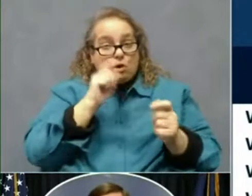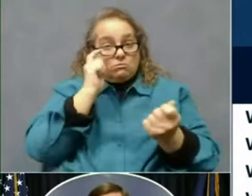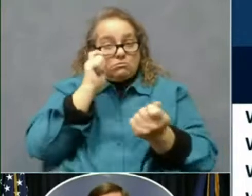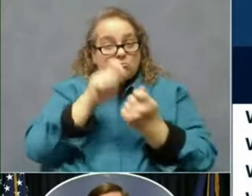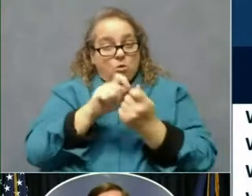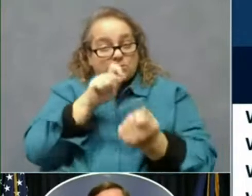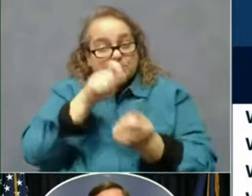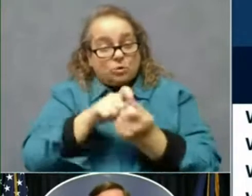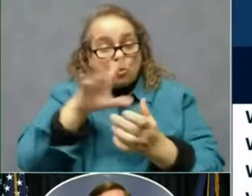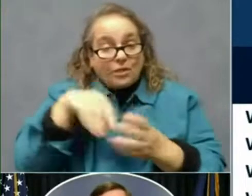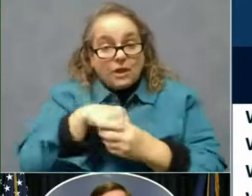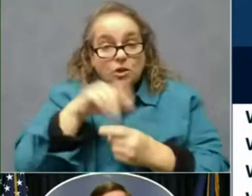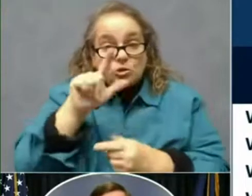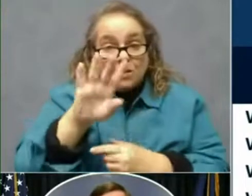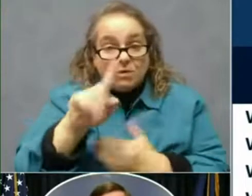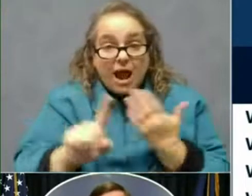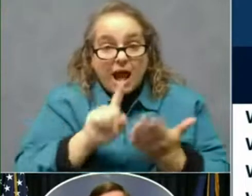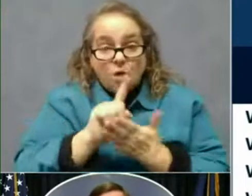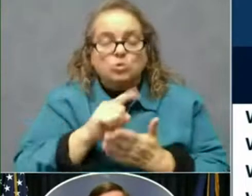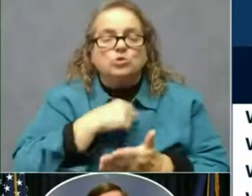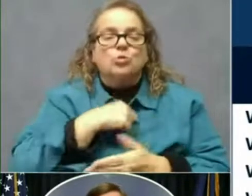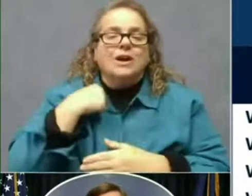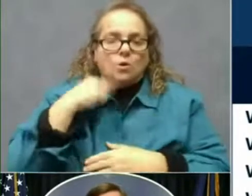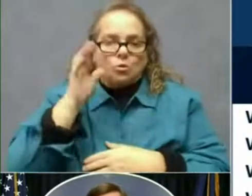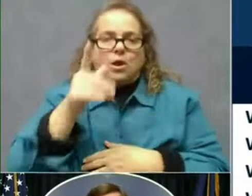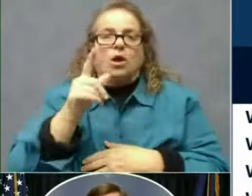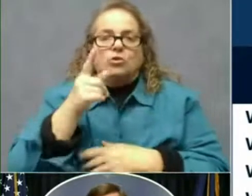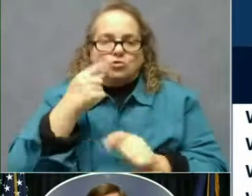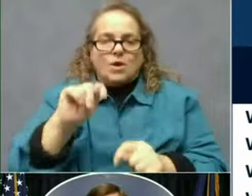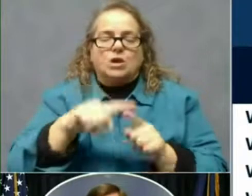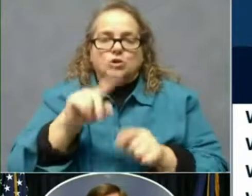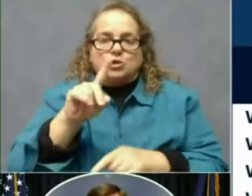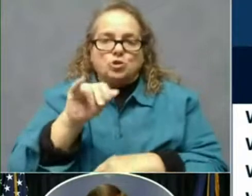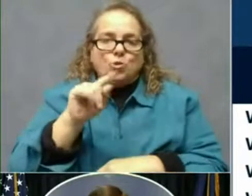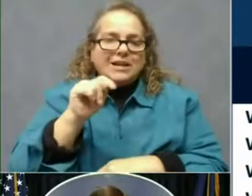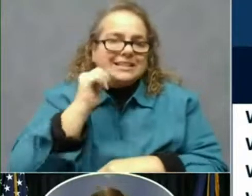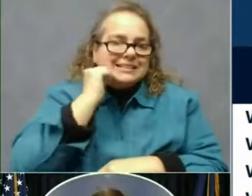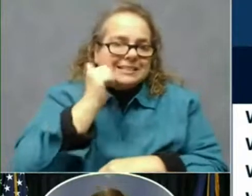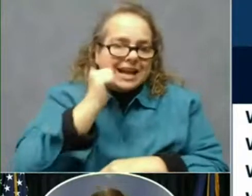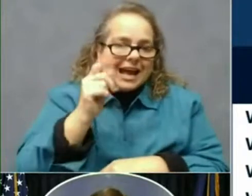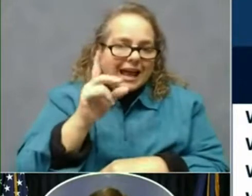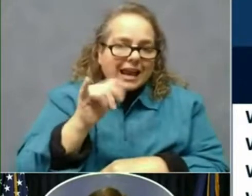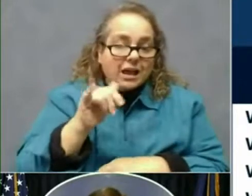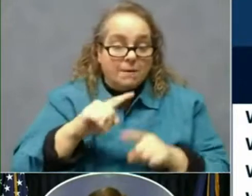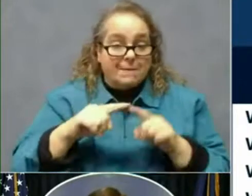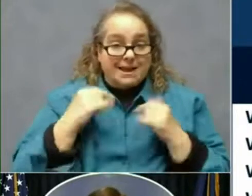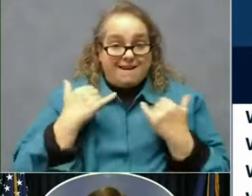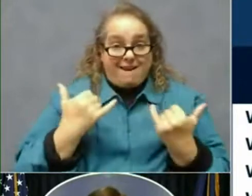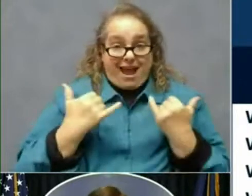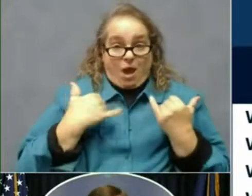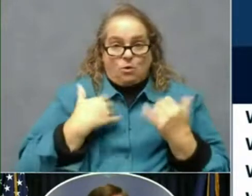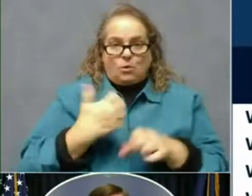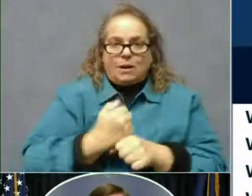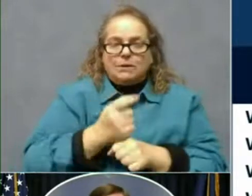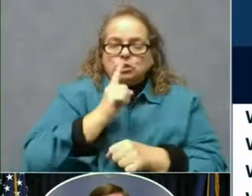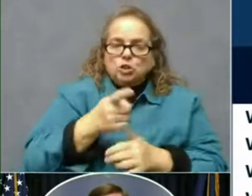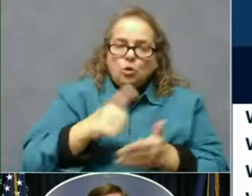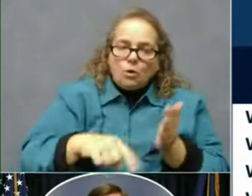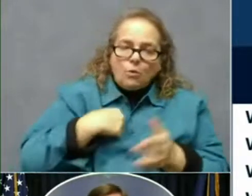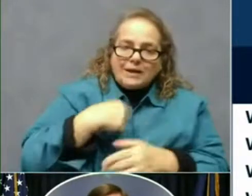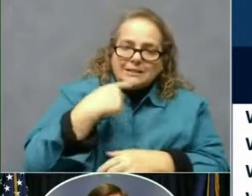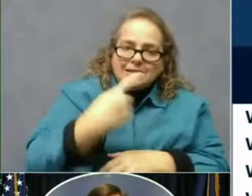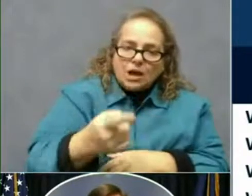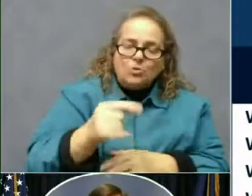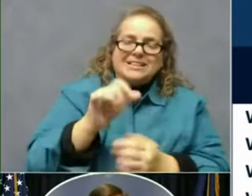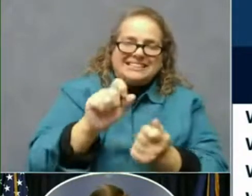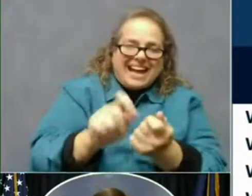24 hours, we will move back to daily. But we want to make sure that what we're telling you is is as accurate